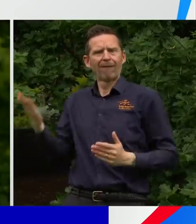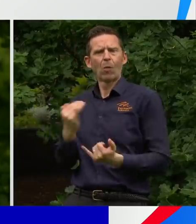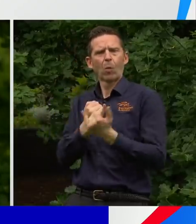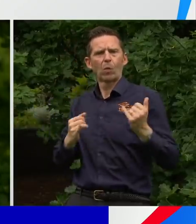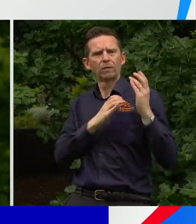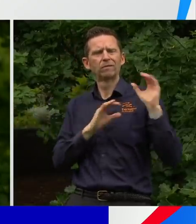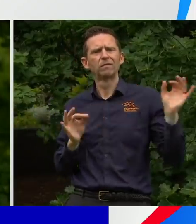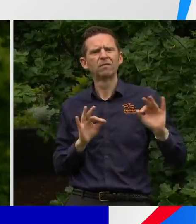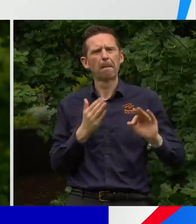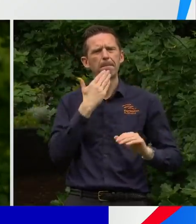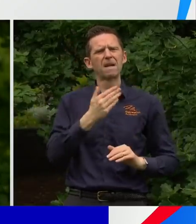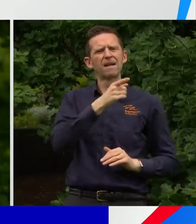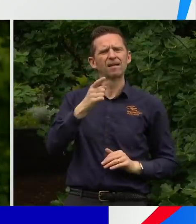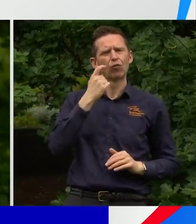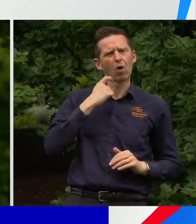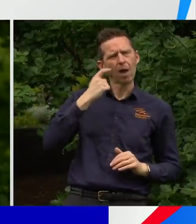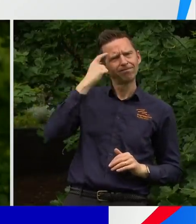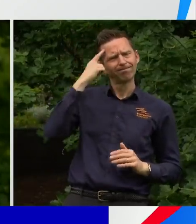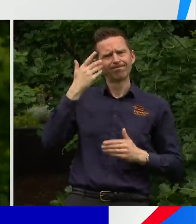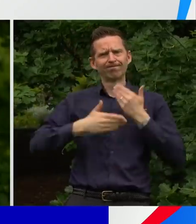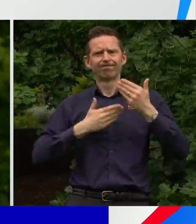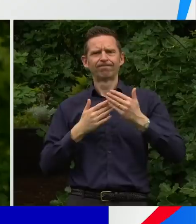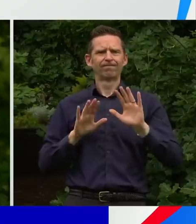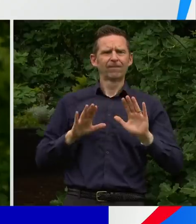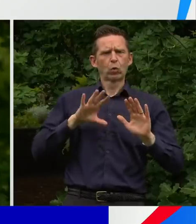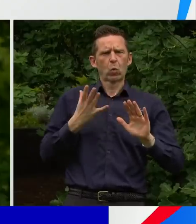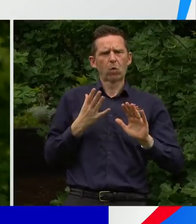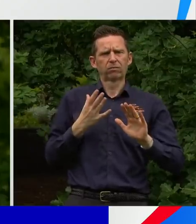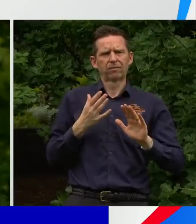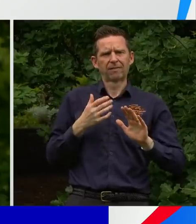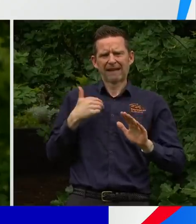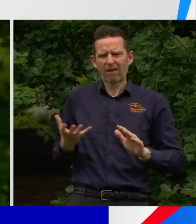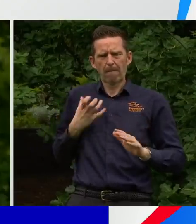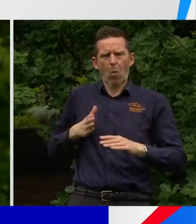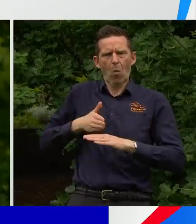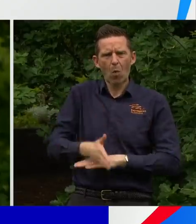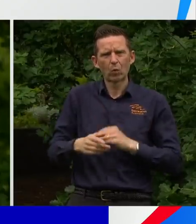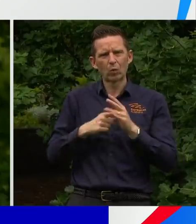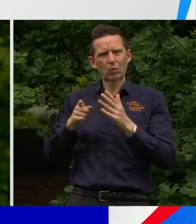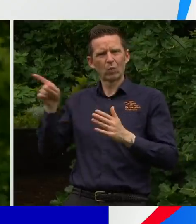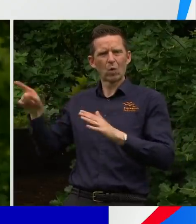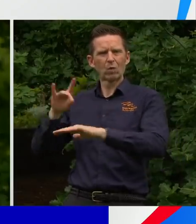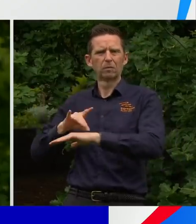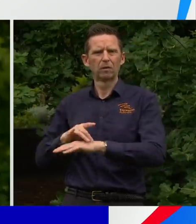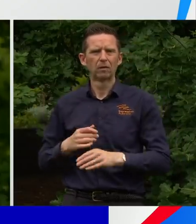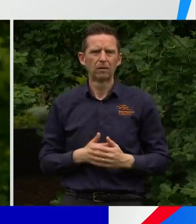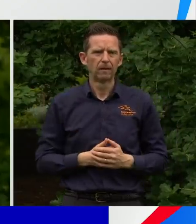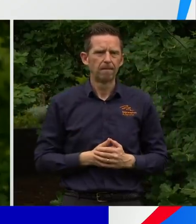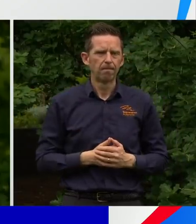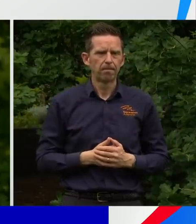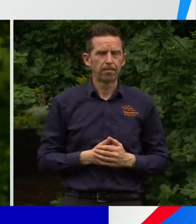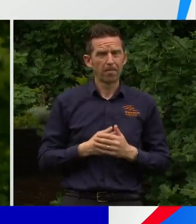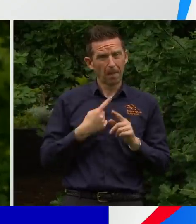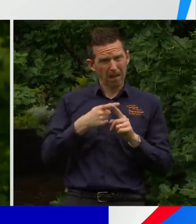let's all of us try our very best to not make the job of our nurses harder. Not only spare a thought for them and be grateful to them